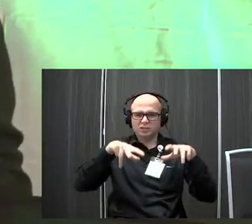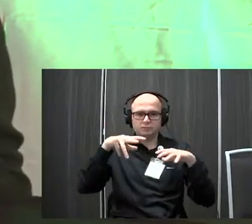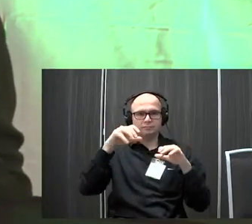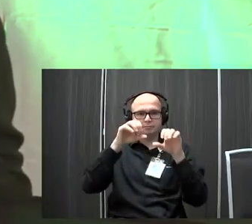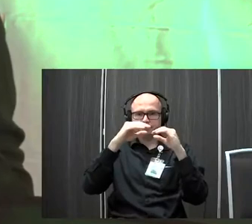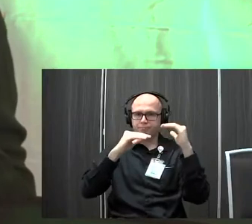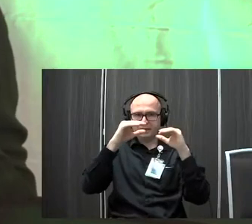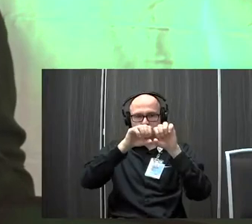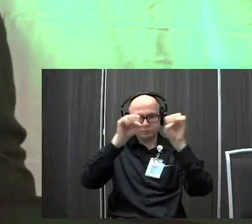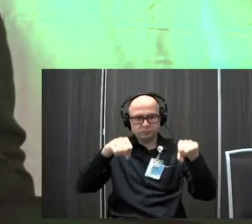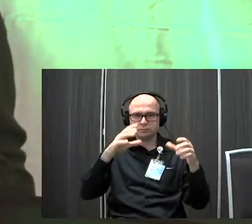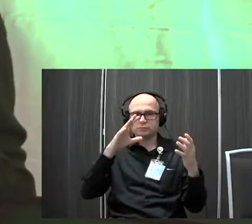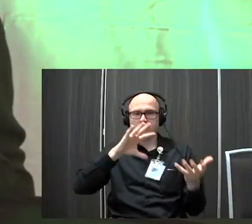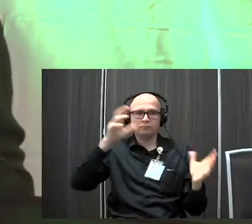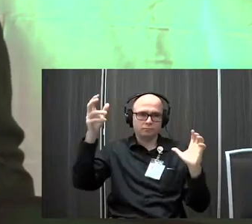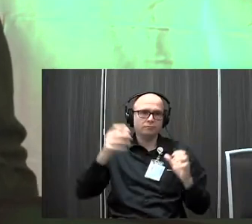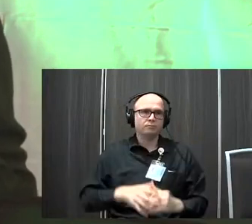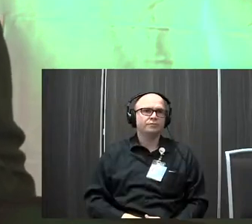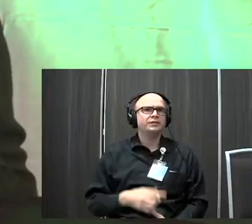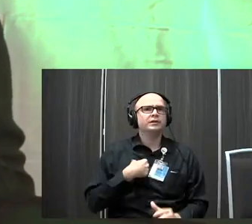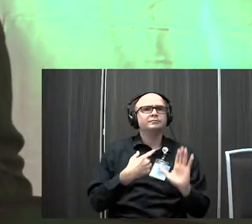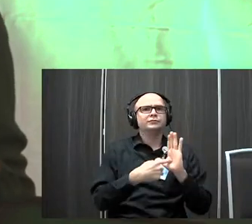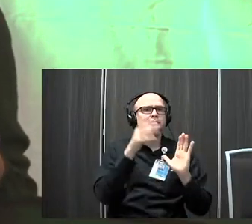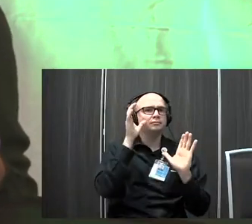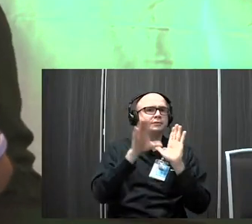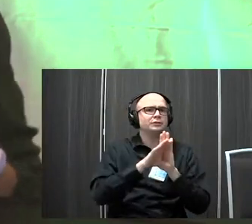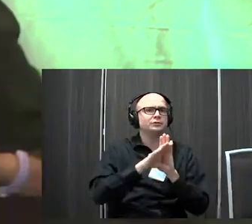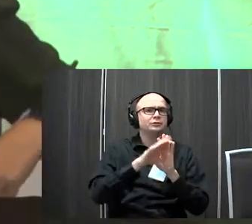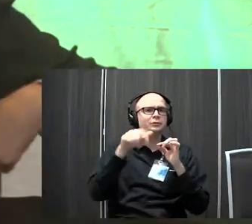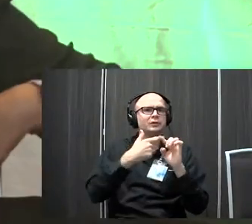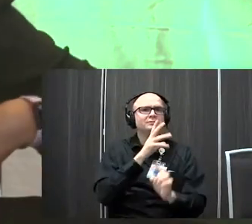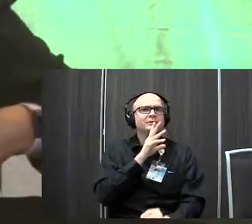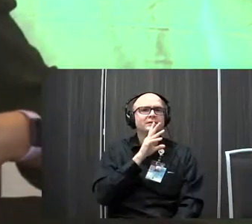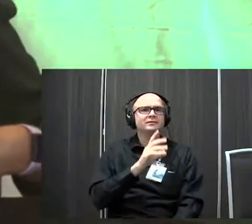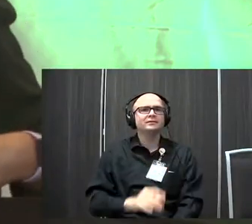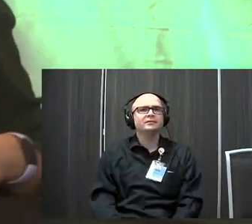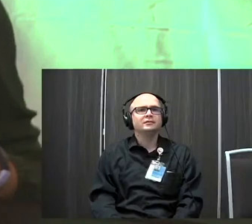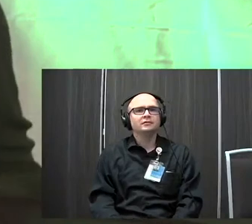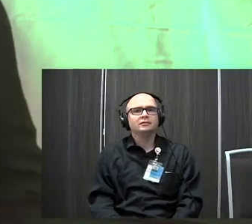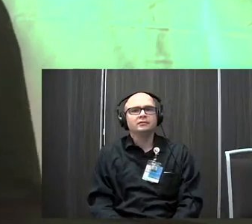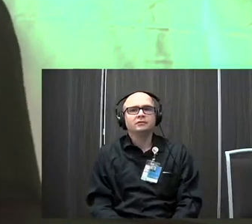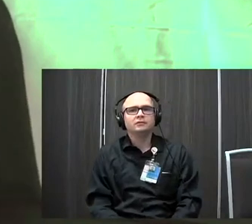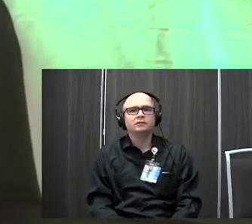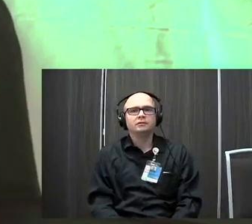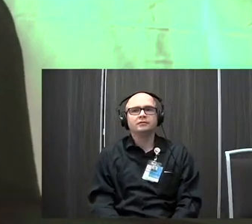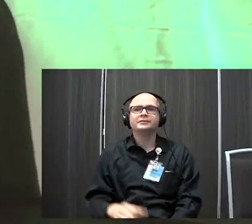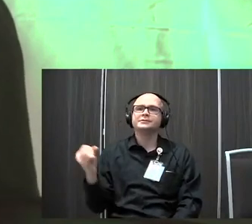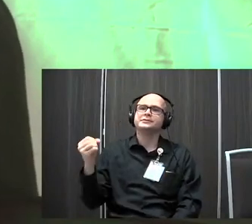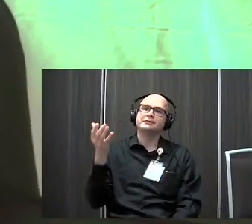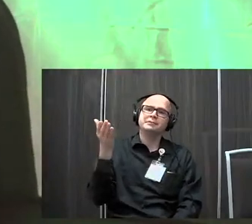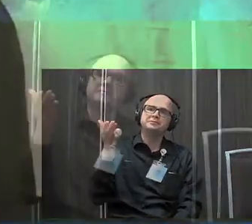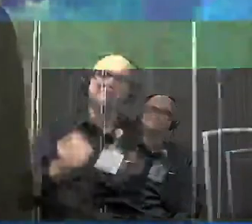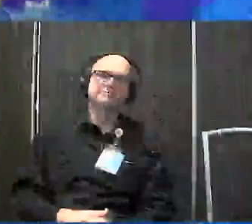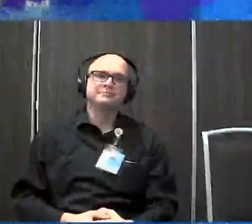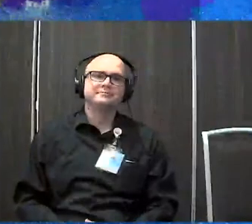that little clicky thing? I guess I should show you a picture of him as I'm talking. Um, so yeah, there he is.